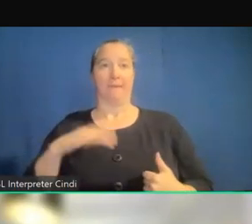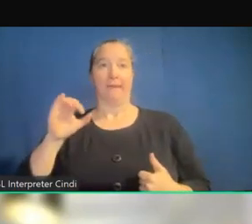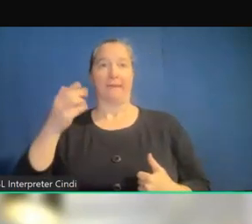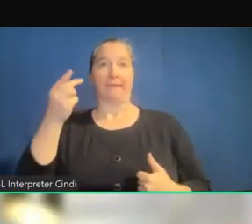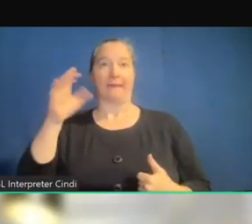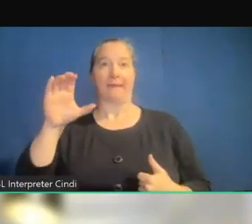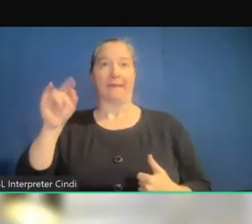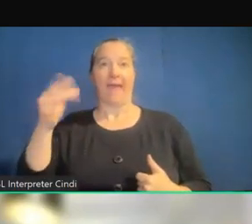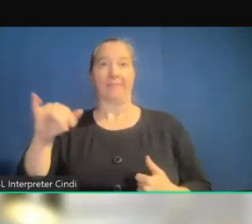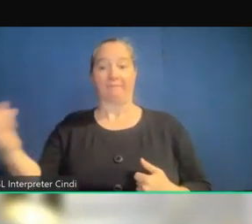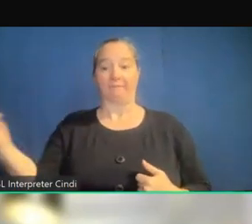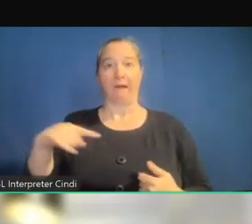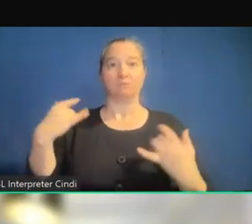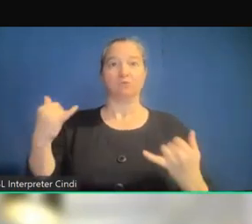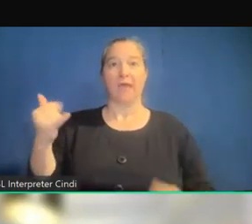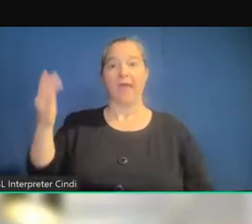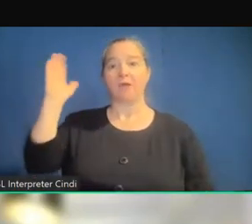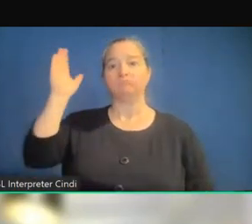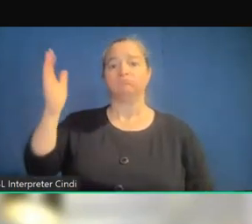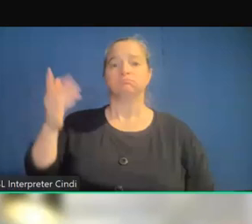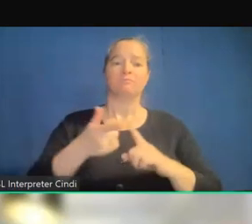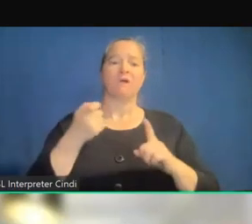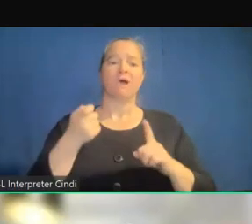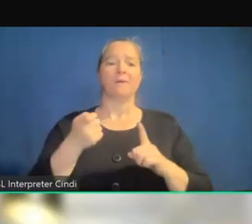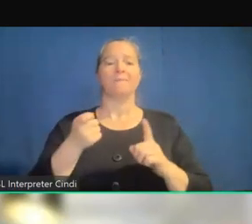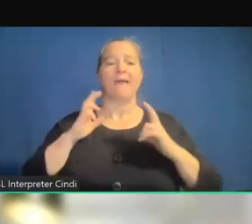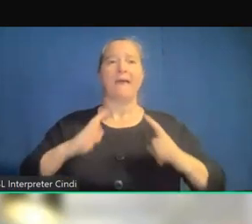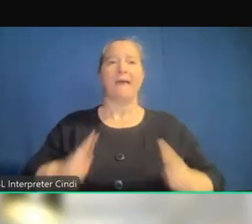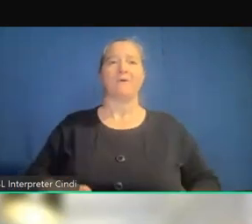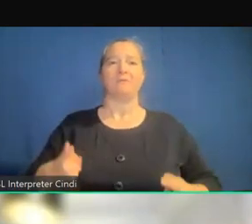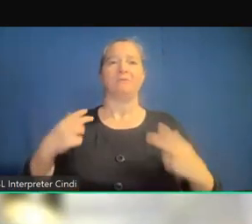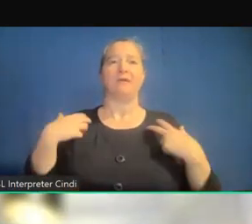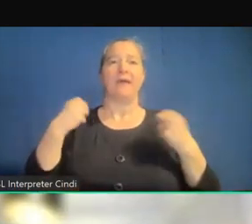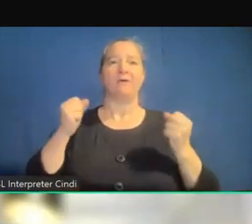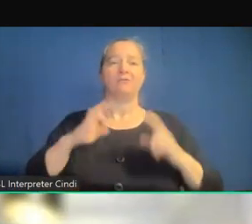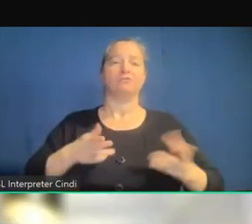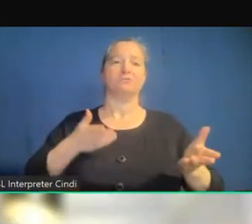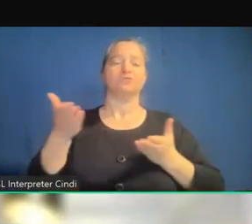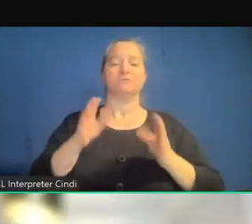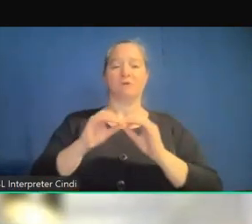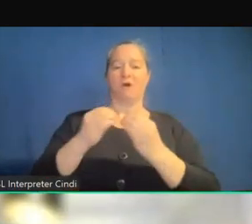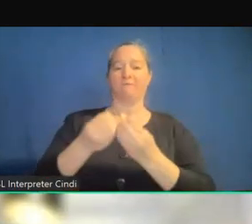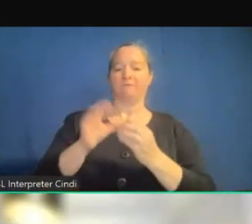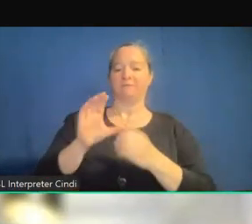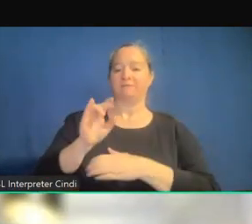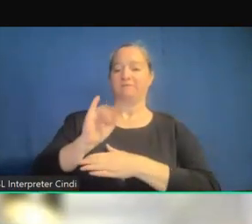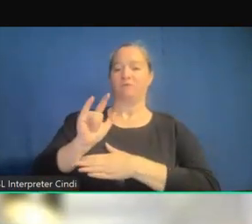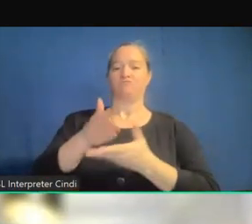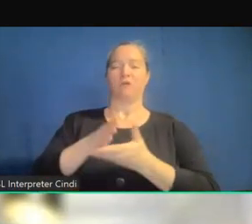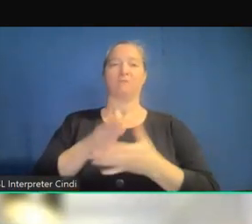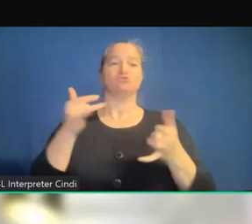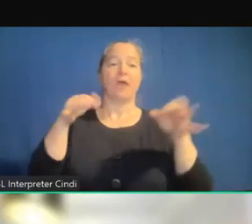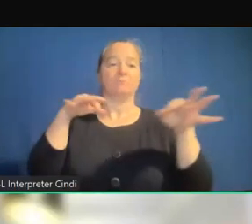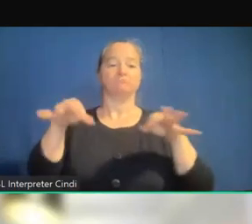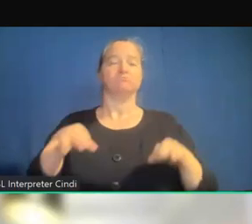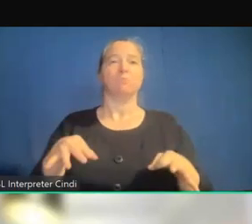representing the Department of Health and Human Services Office for Civil Rights. And we're here to talk to you today about effective communication